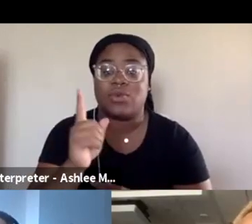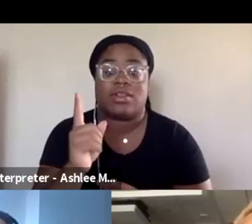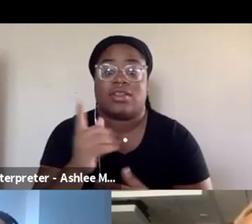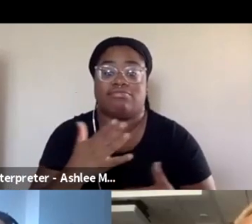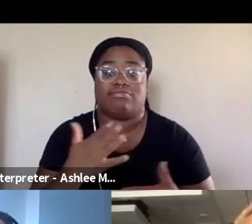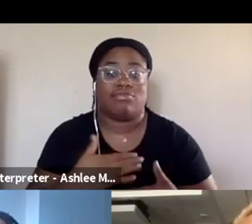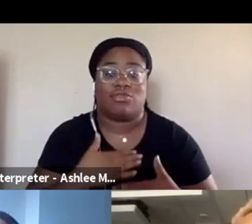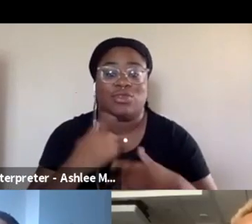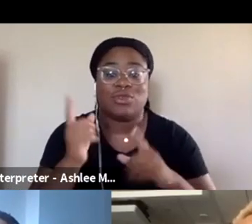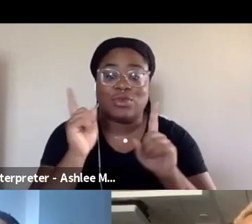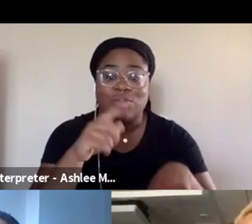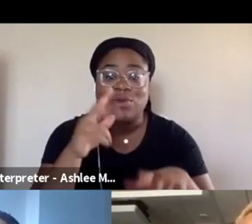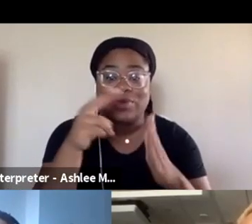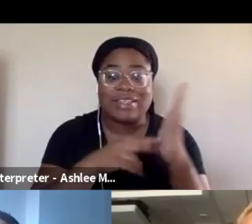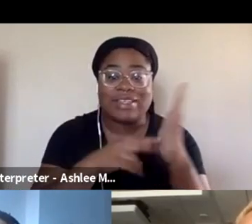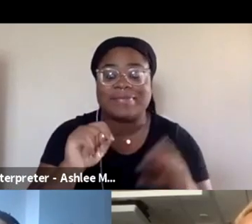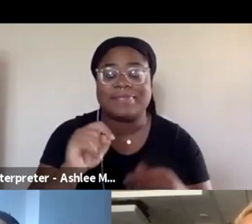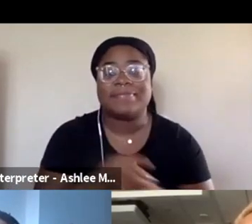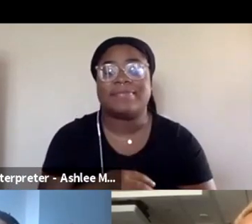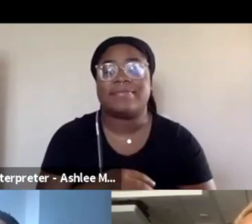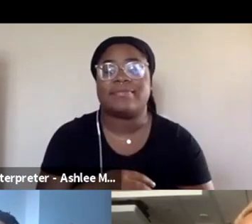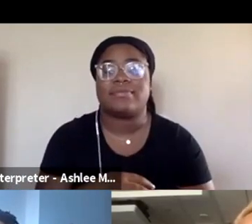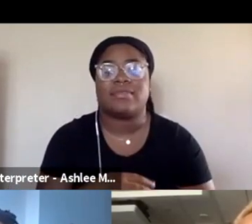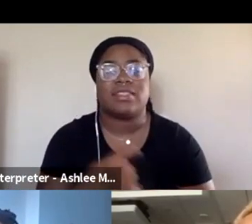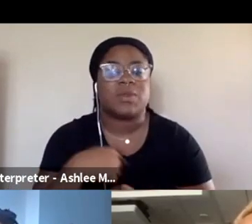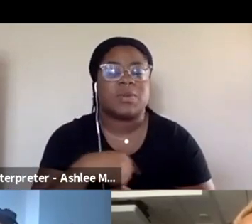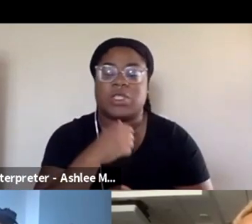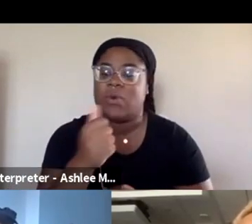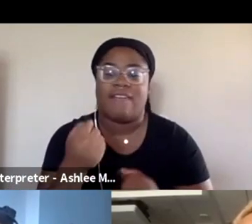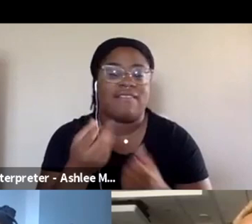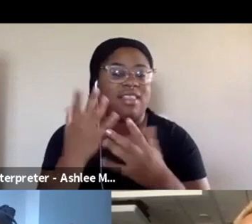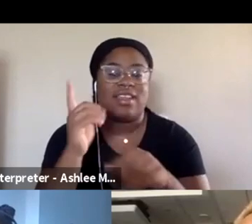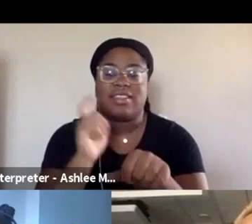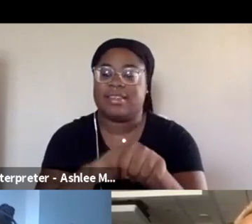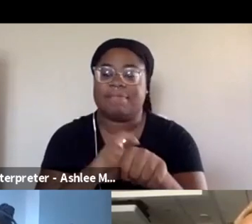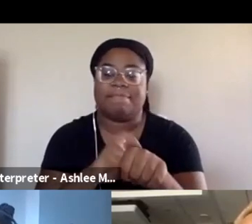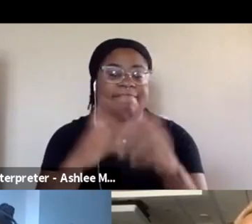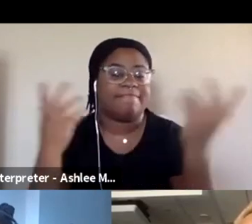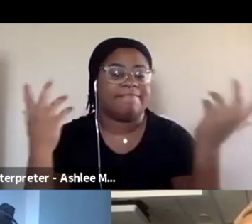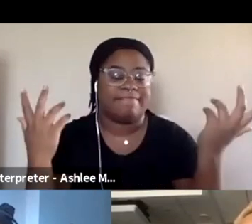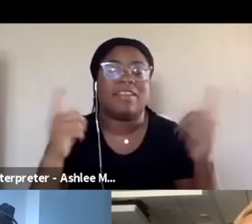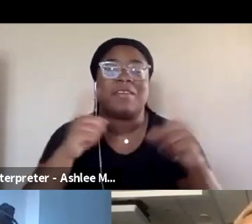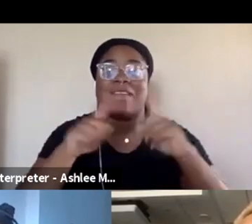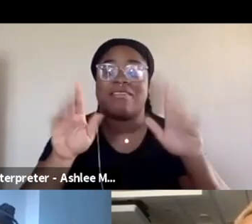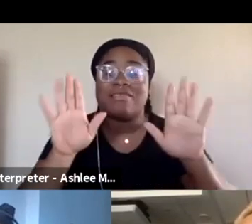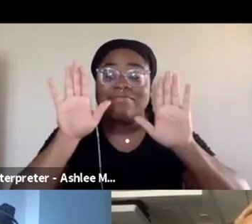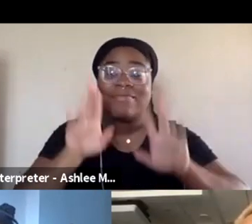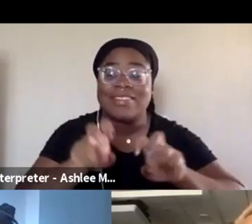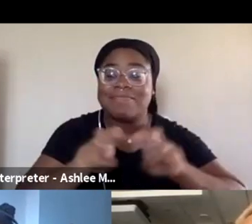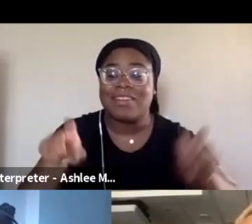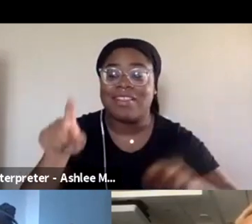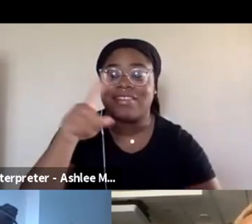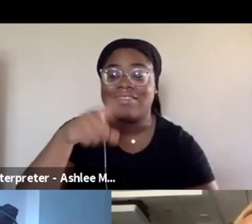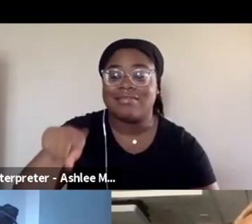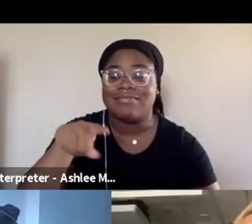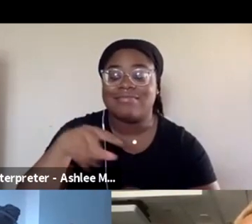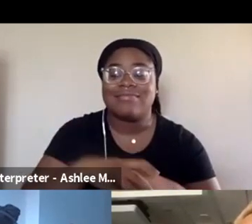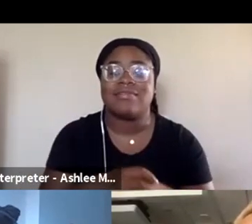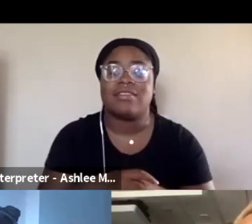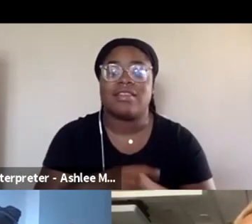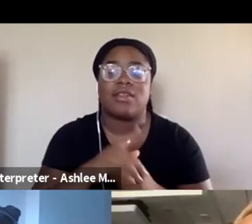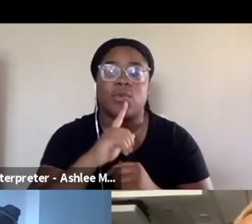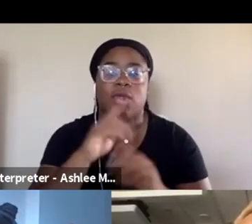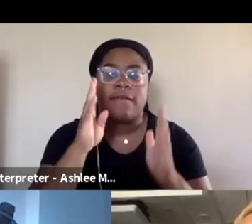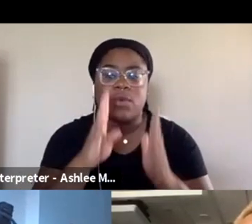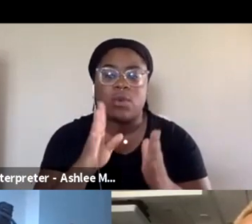go read it. Um, we don't have a lot of time and I have some amazing panelists. So I, we're going to kind of focus the